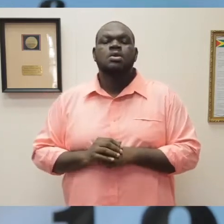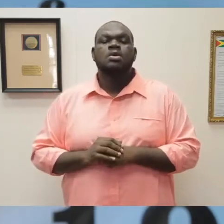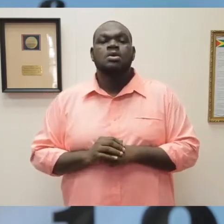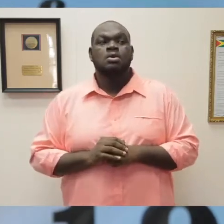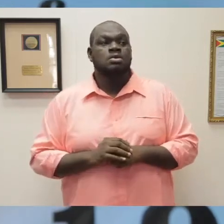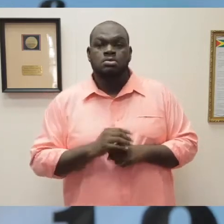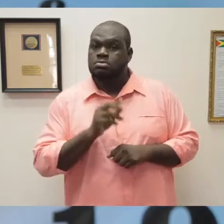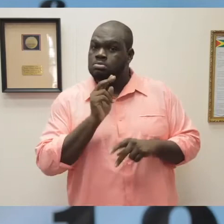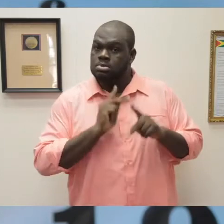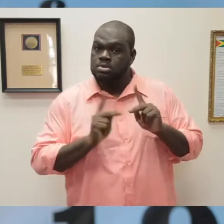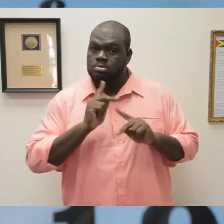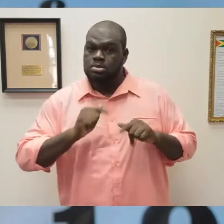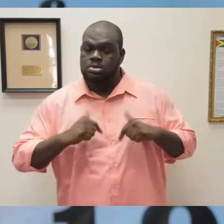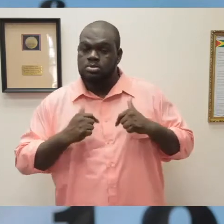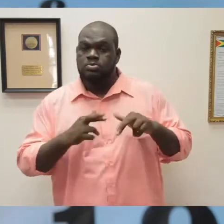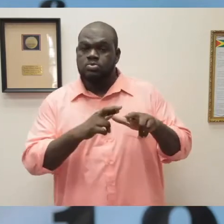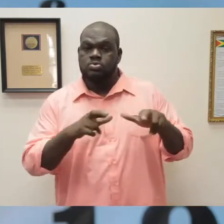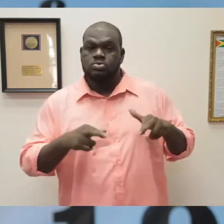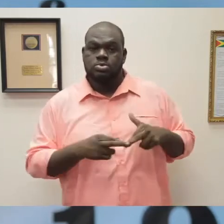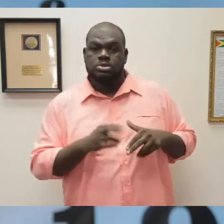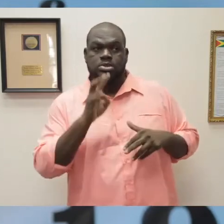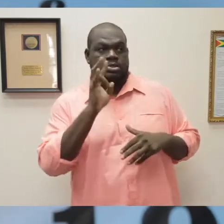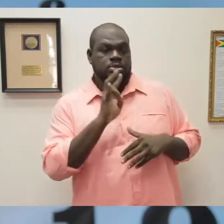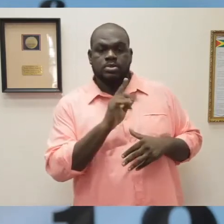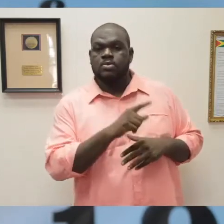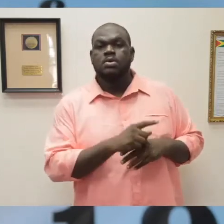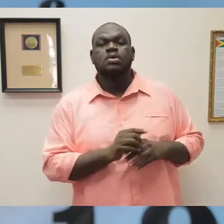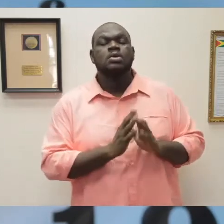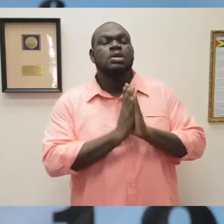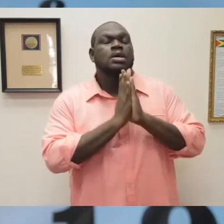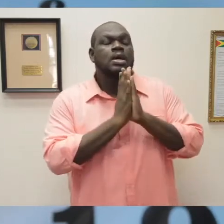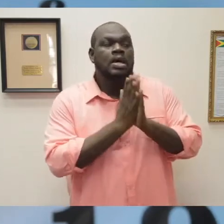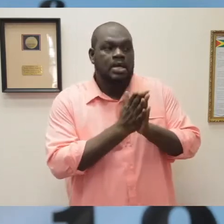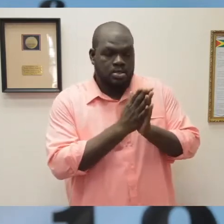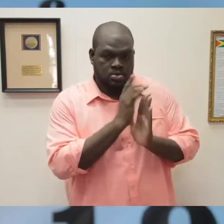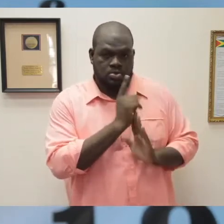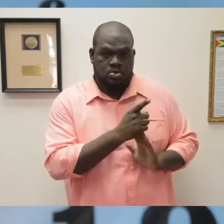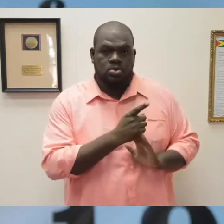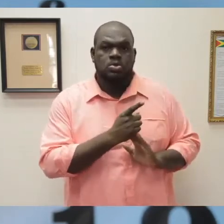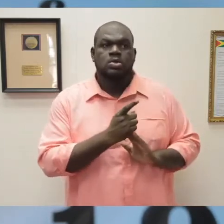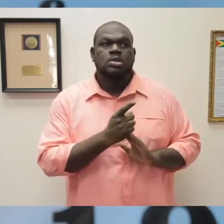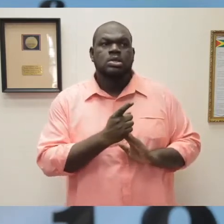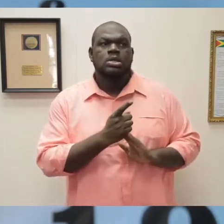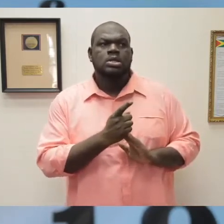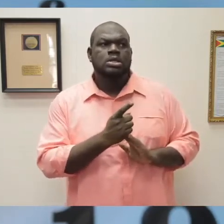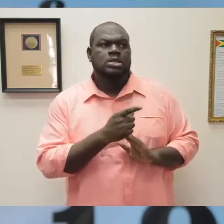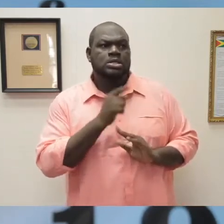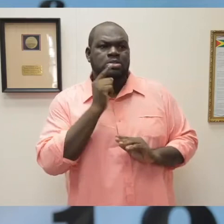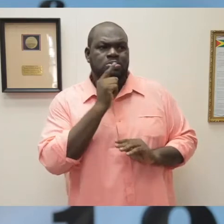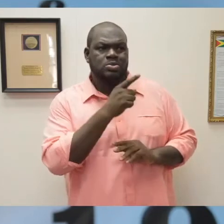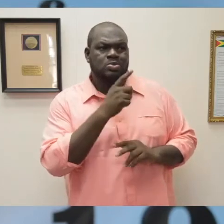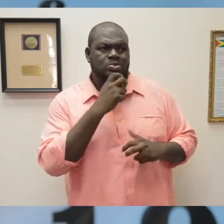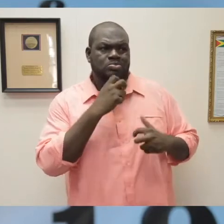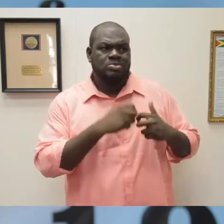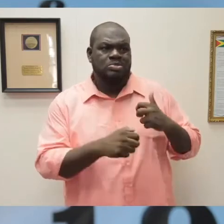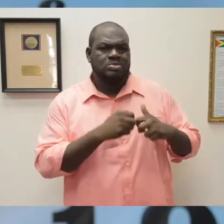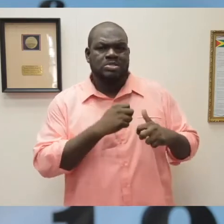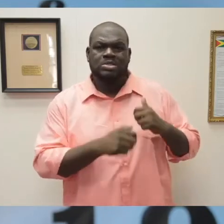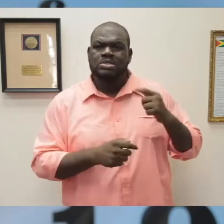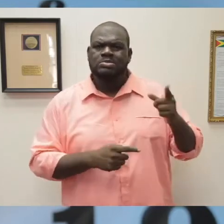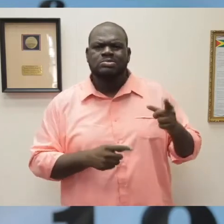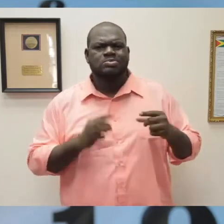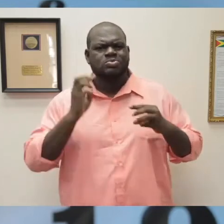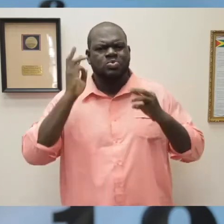appeal to you, as the situation in your community is grave concern to the Ministry. The